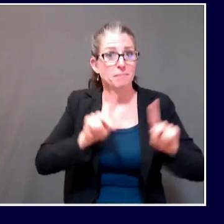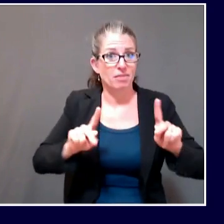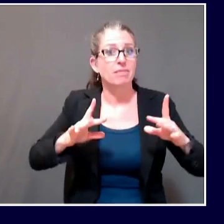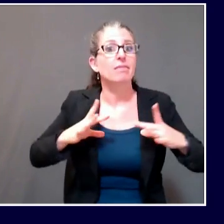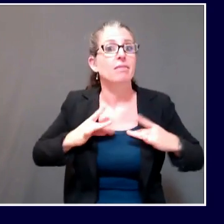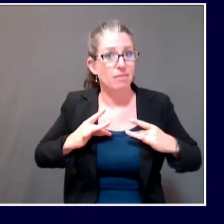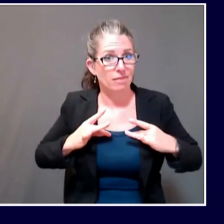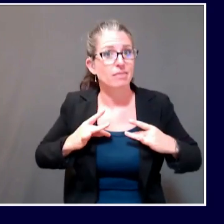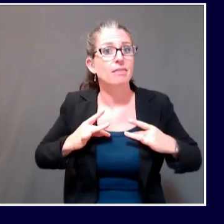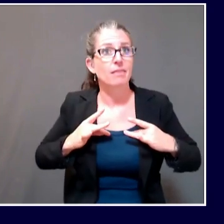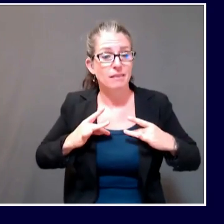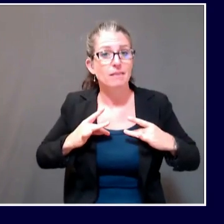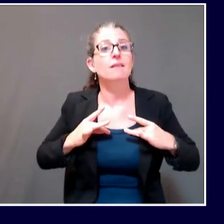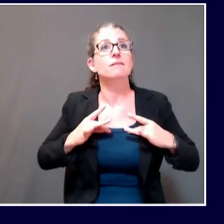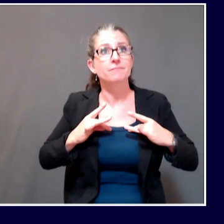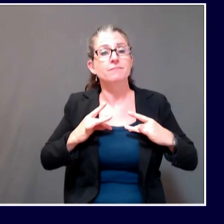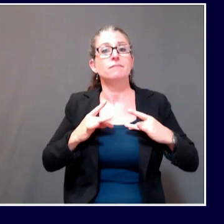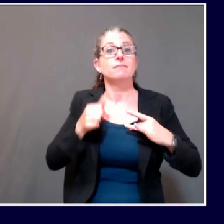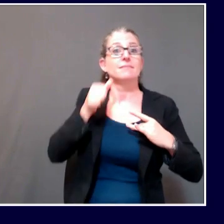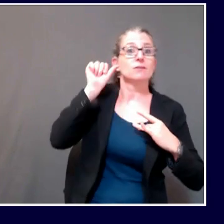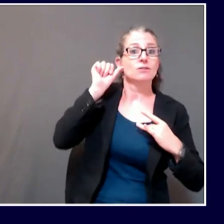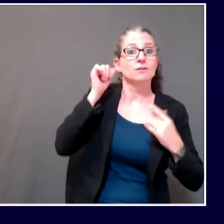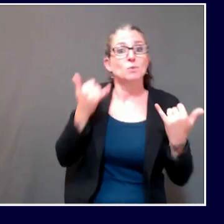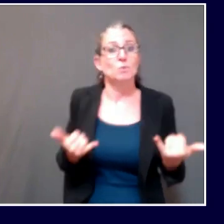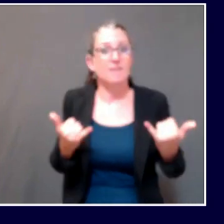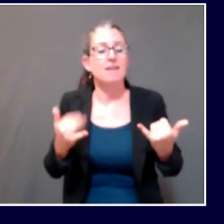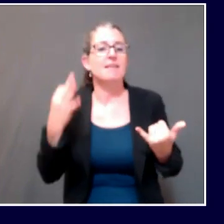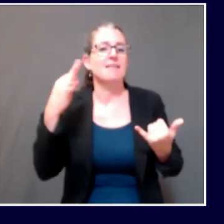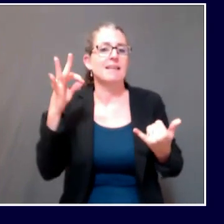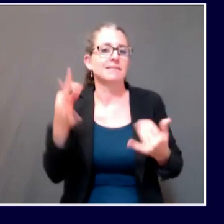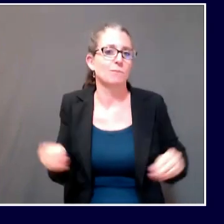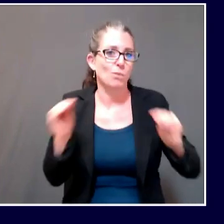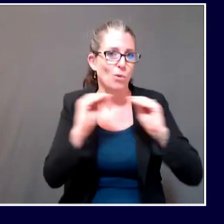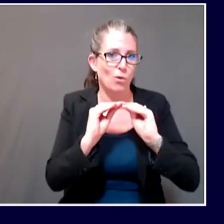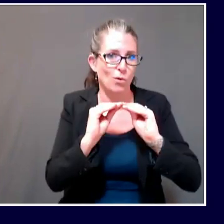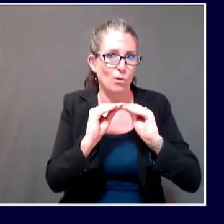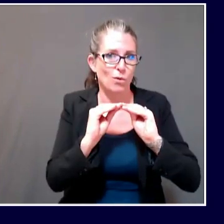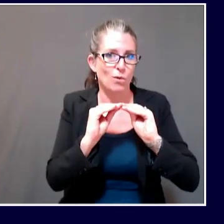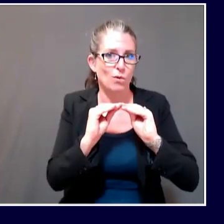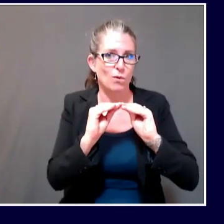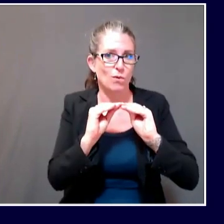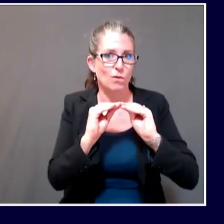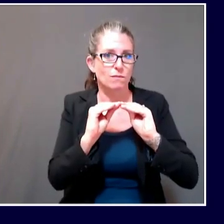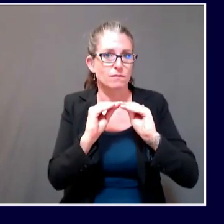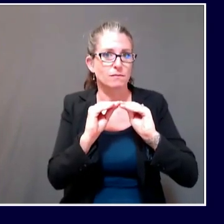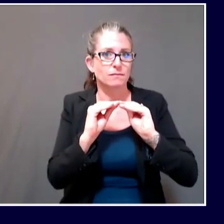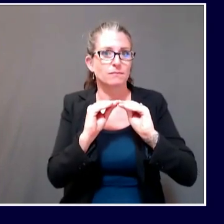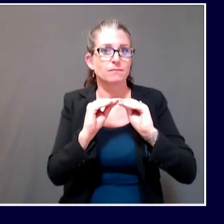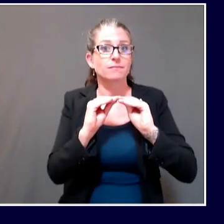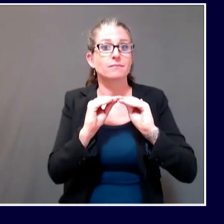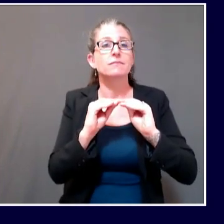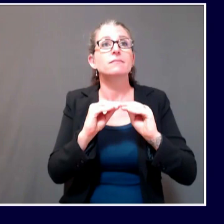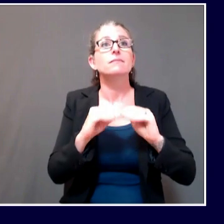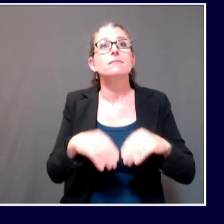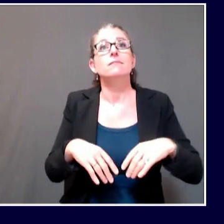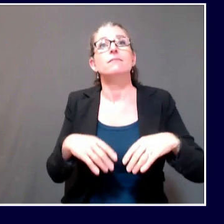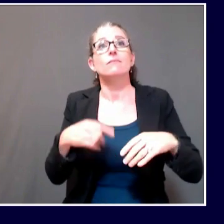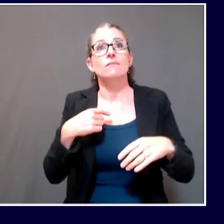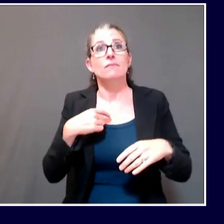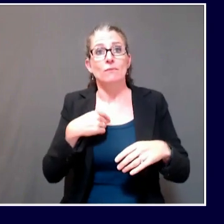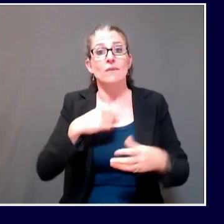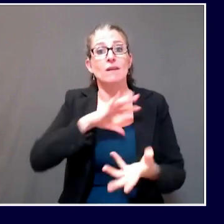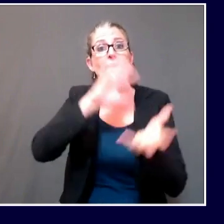representing an increase of 19 cases since yesterday. Of those, 3,812 are